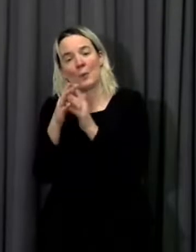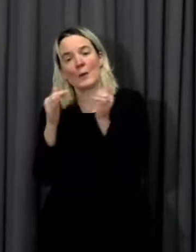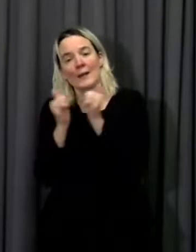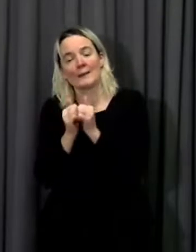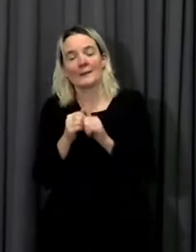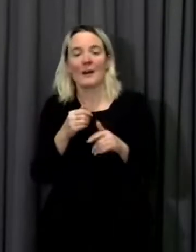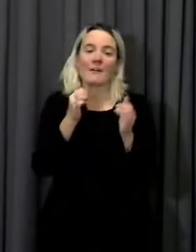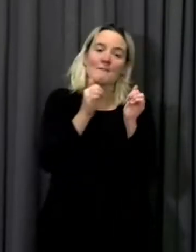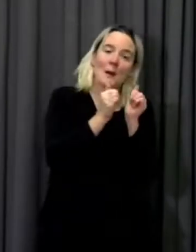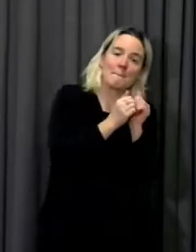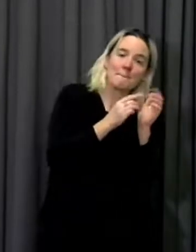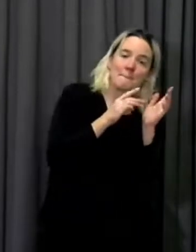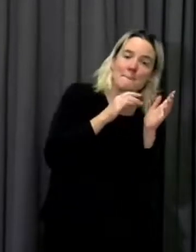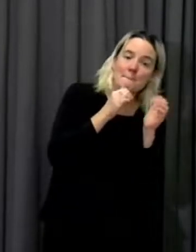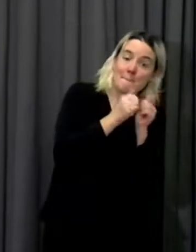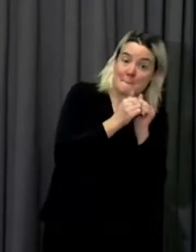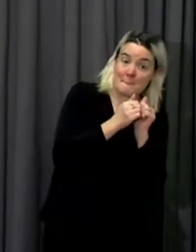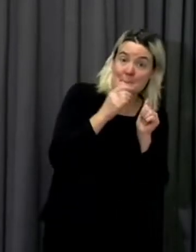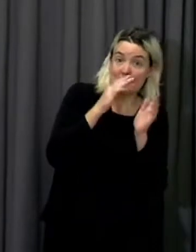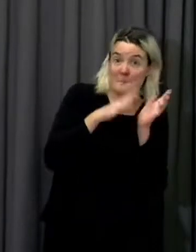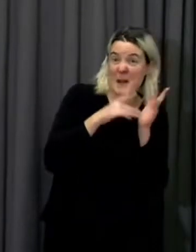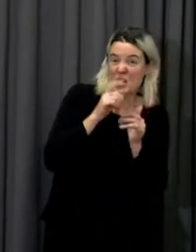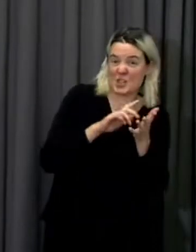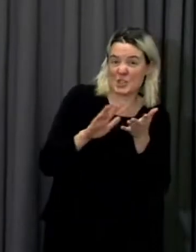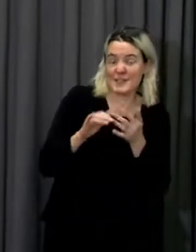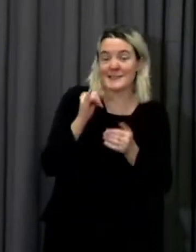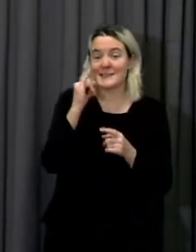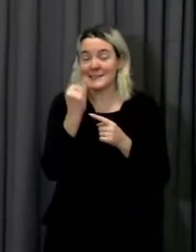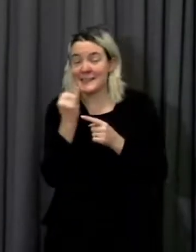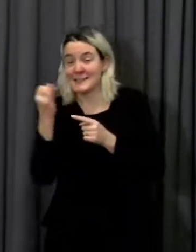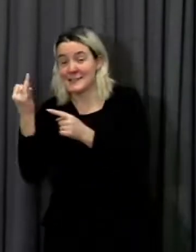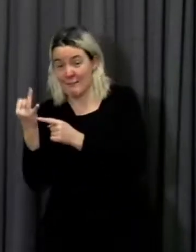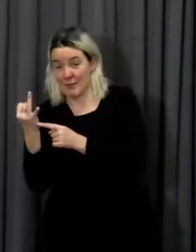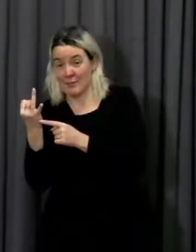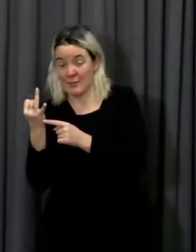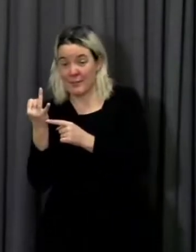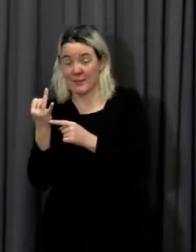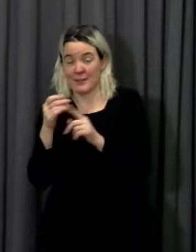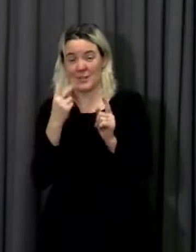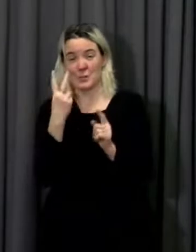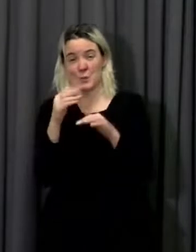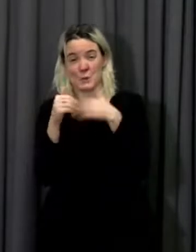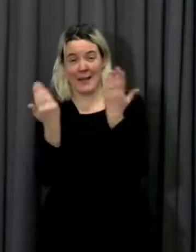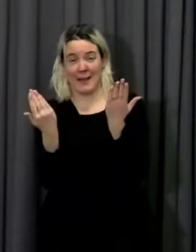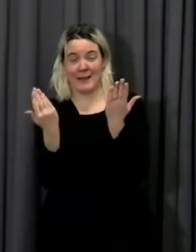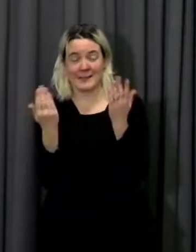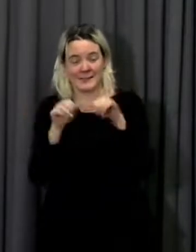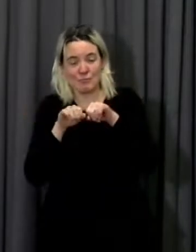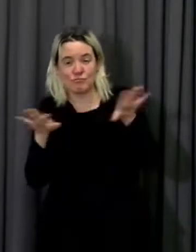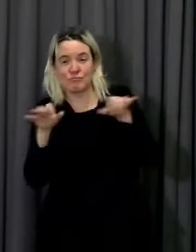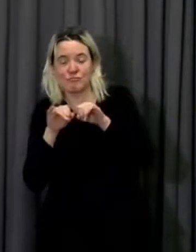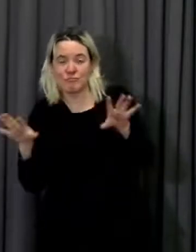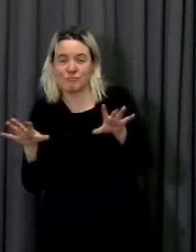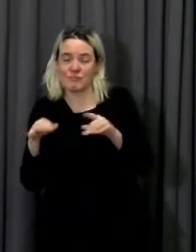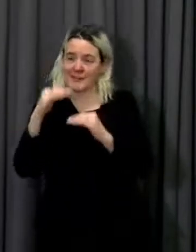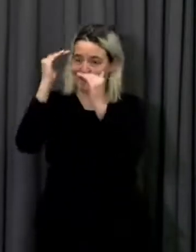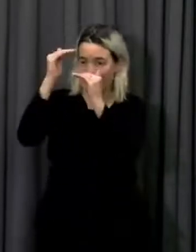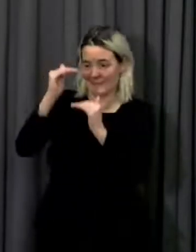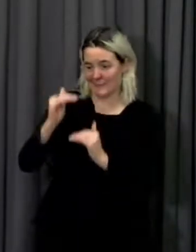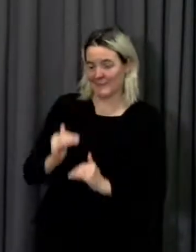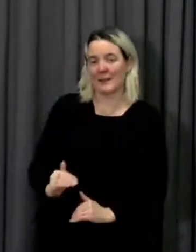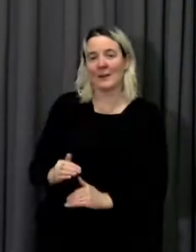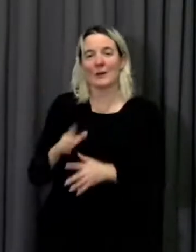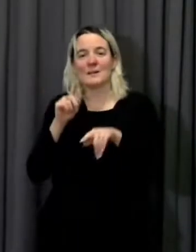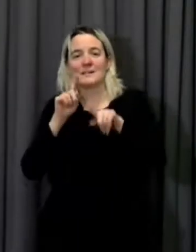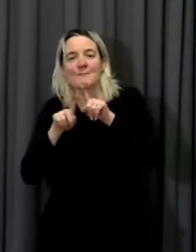6th and 7th. So don't forget to tune in to what will be a real treat and a bit of release from our daily routines.